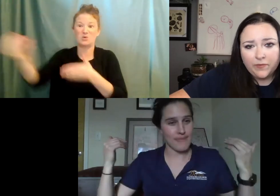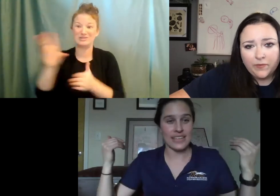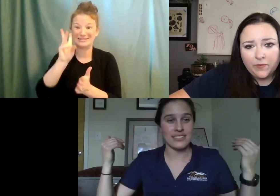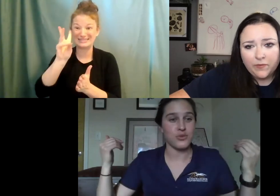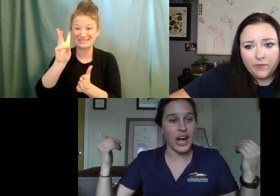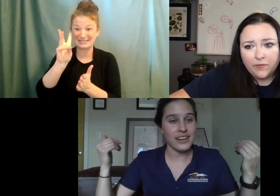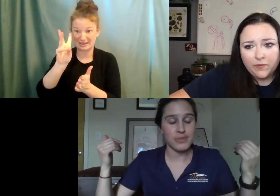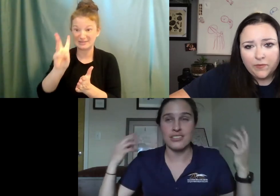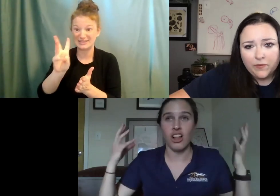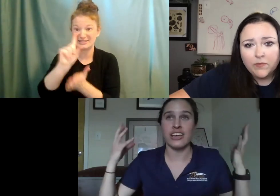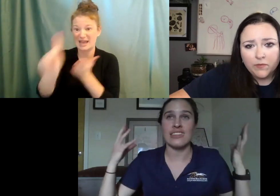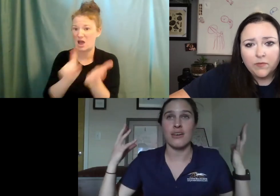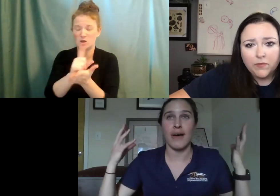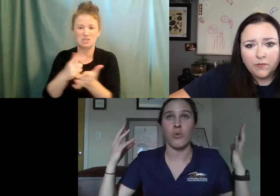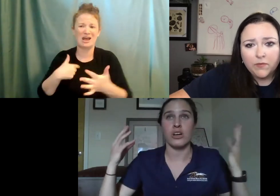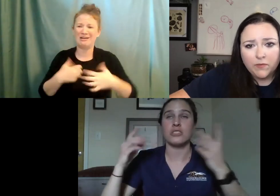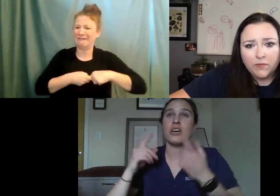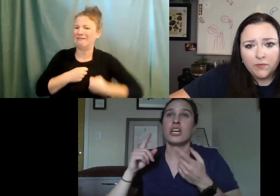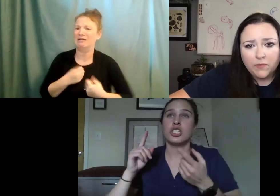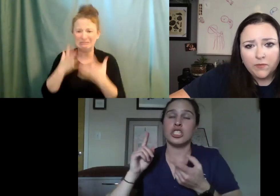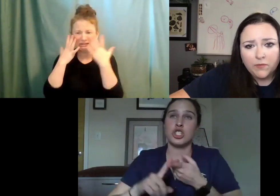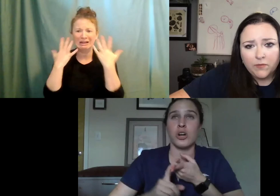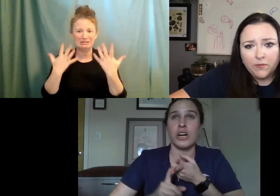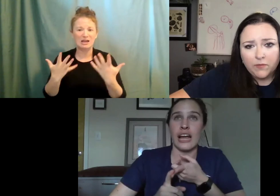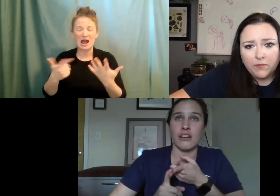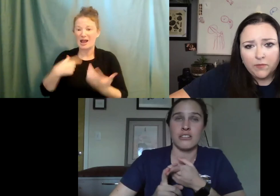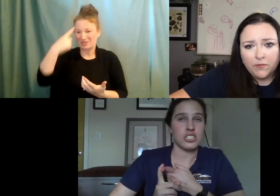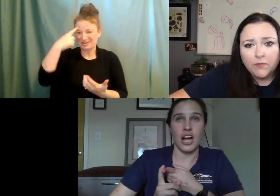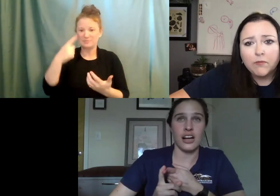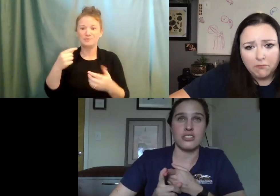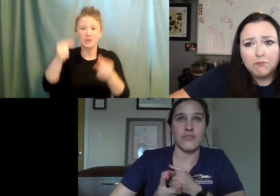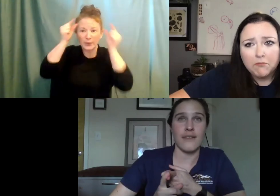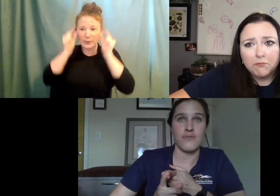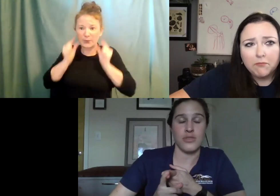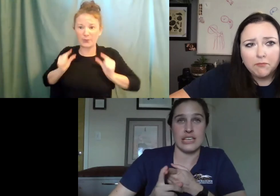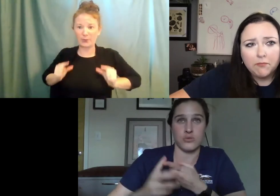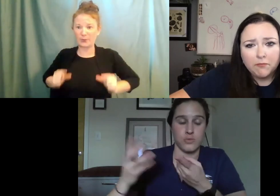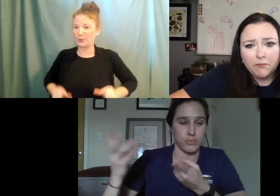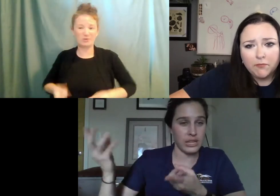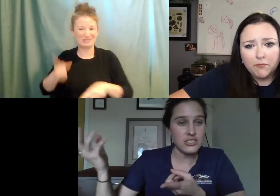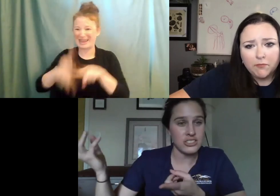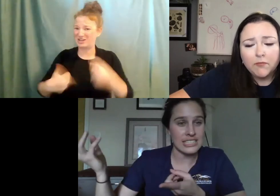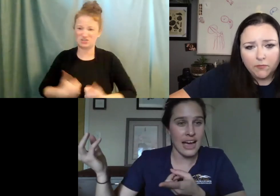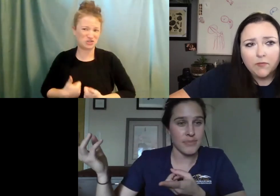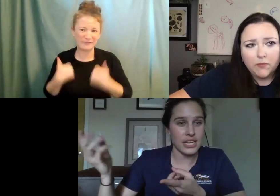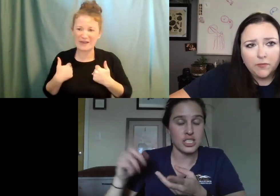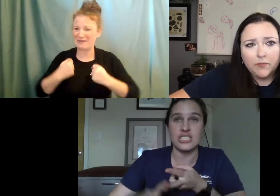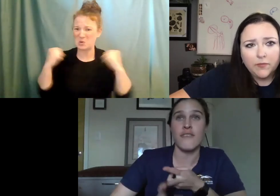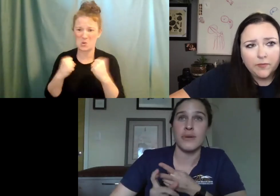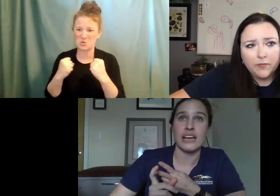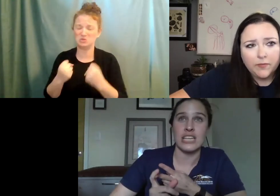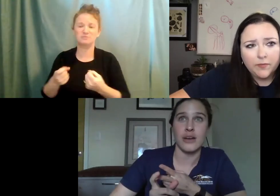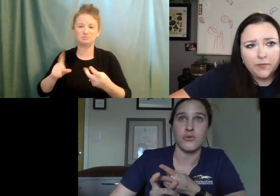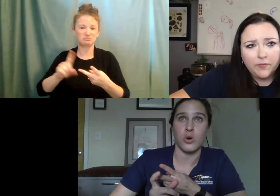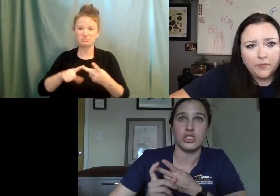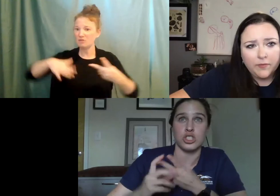was like a massive wreck because all I could think about was she's short haired. She's not going to survive this blizzard that's happening. She's